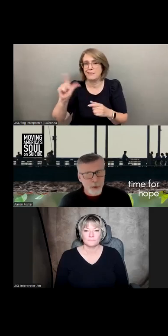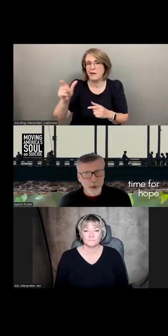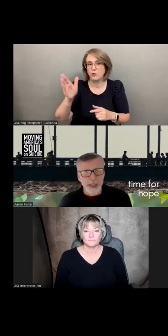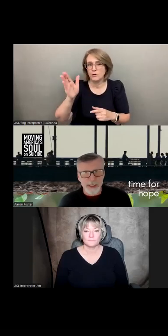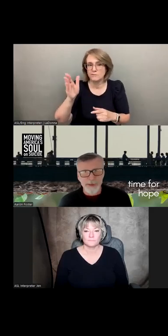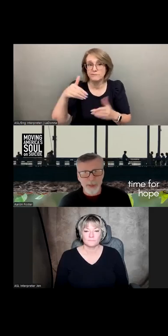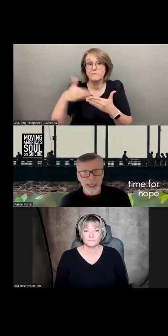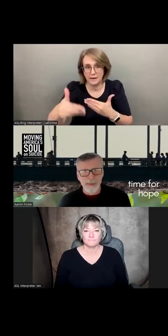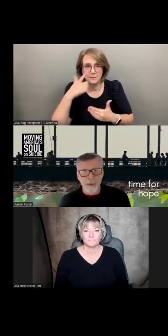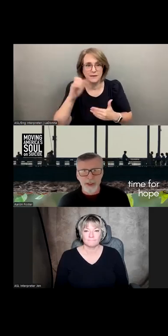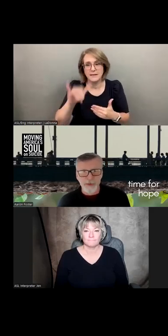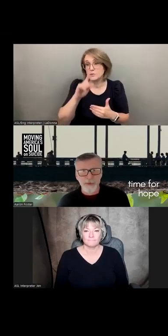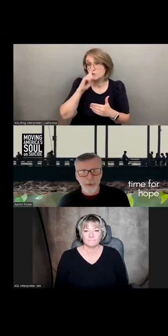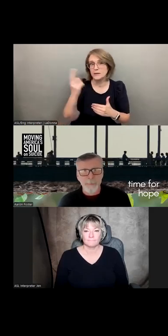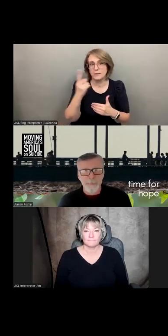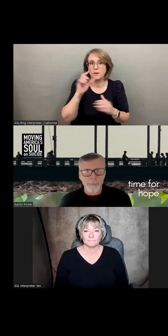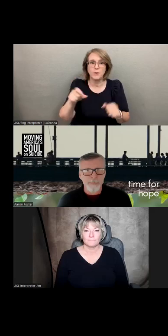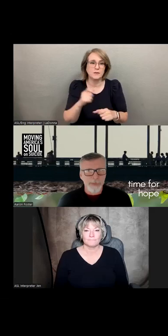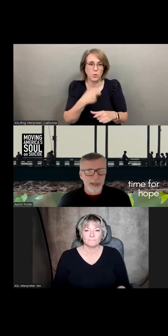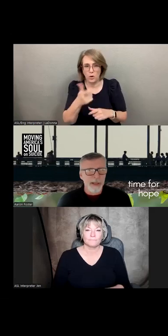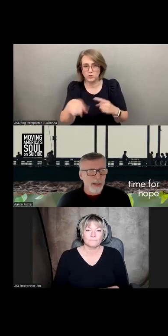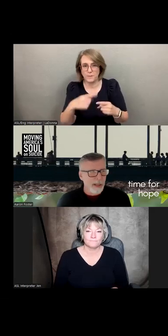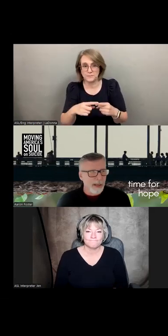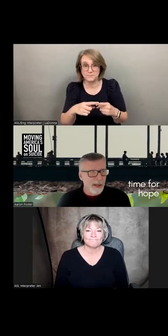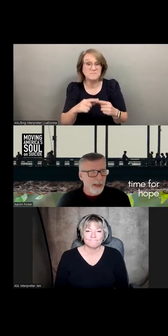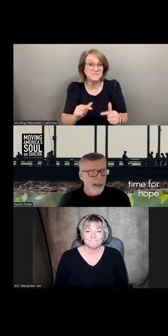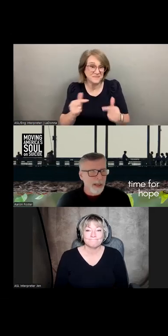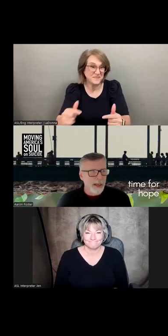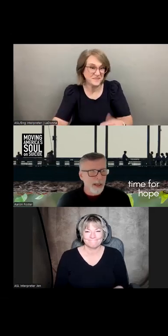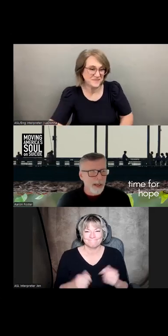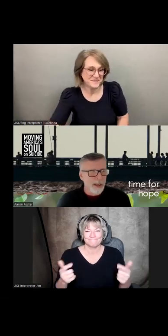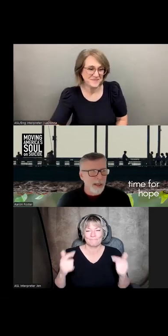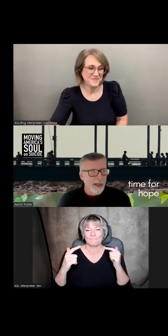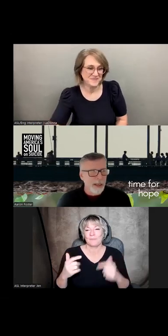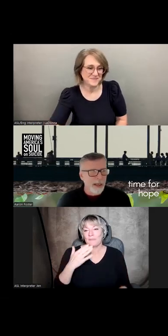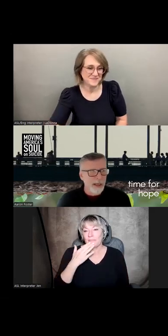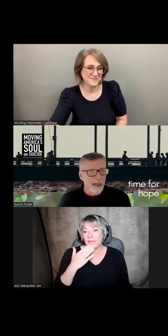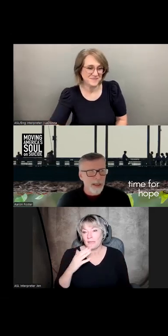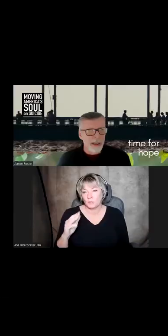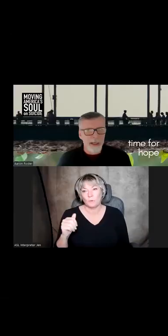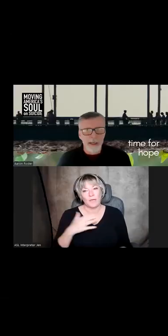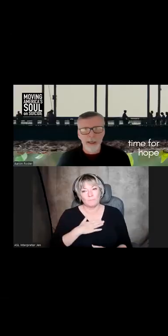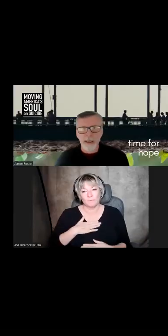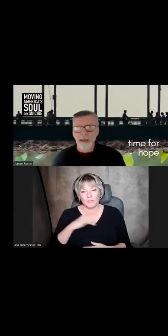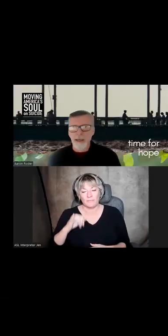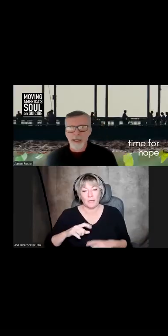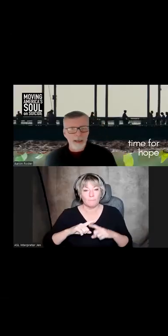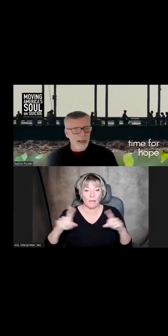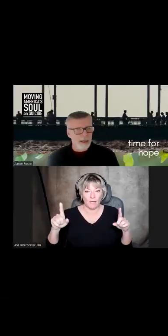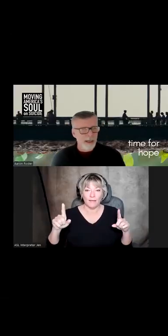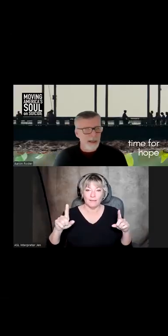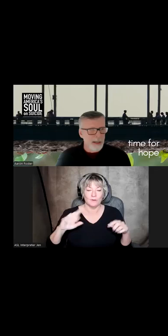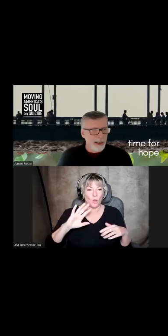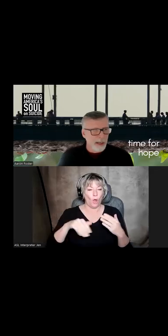that is truly something we need to be watching for. Thanks, Arrow. Really appreciate that. But as much as all of that was